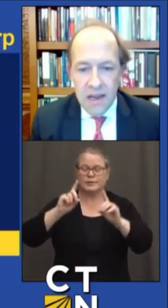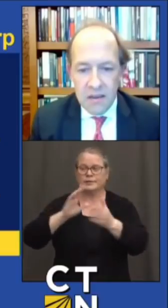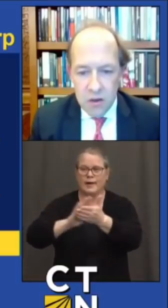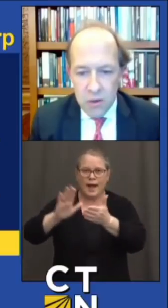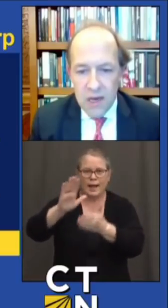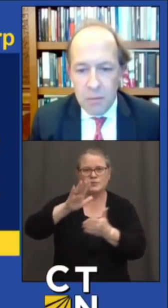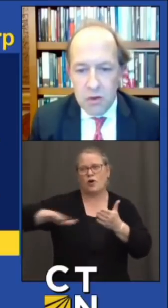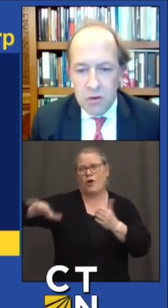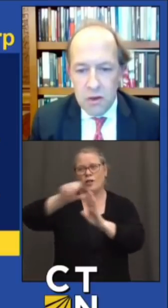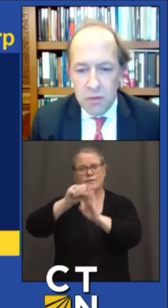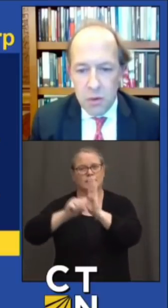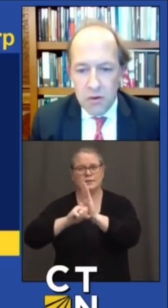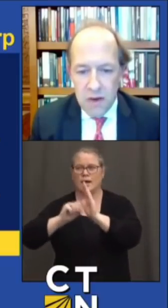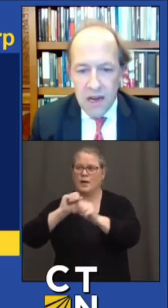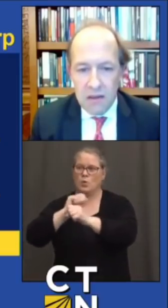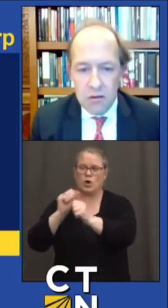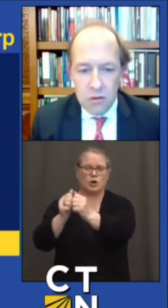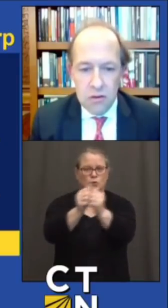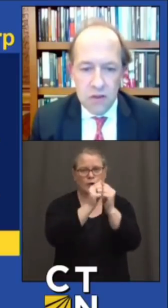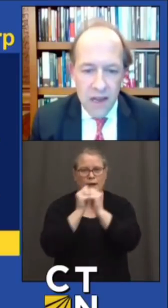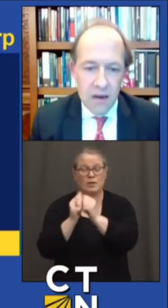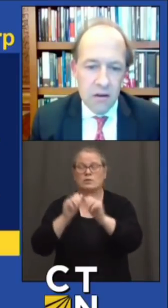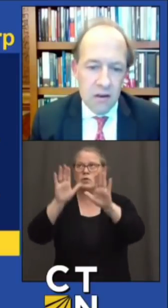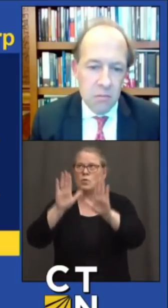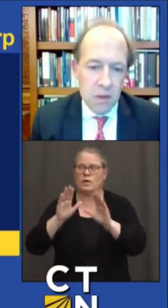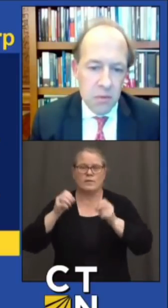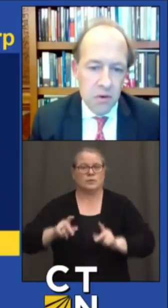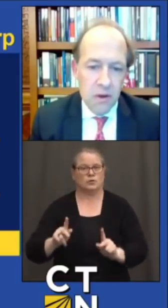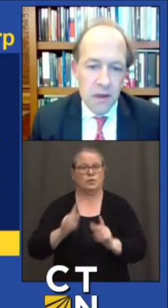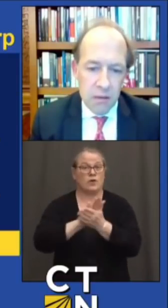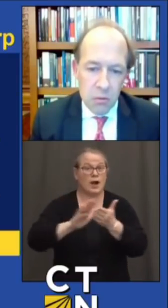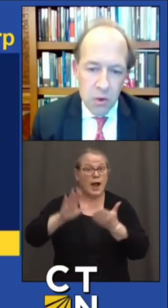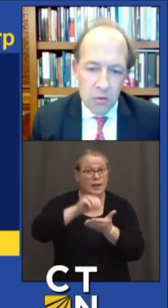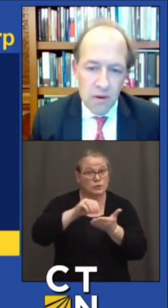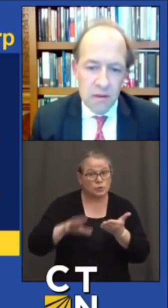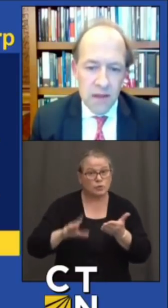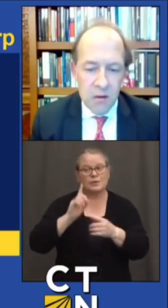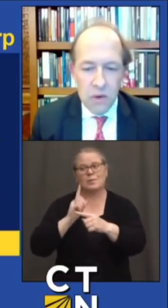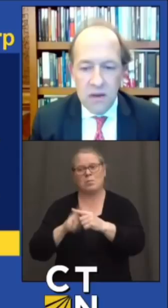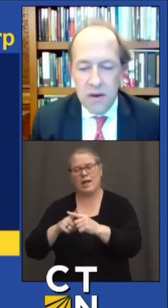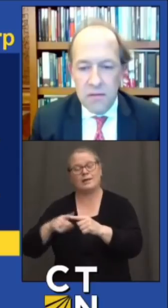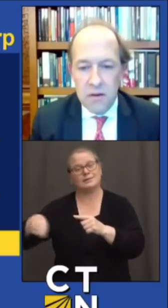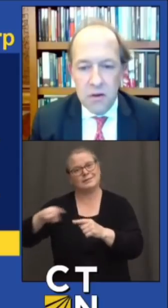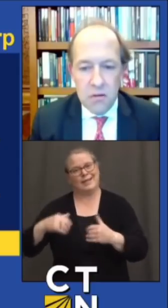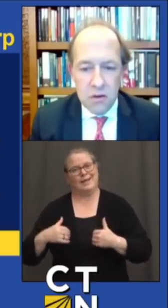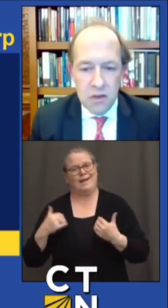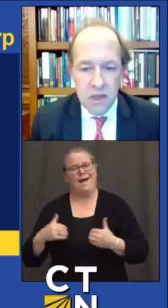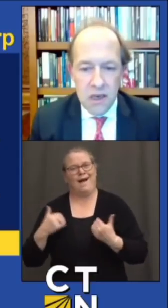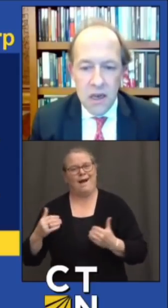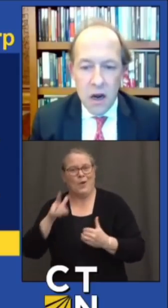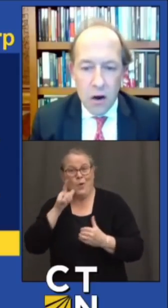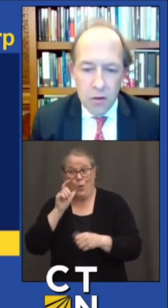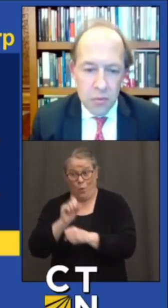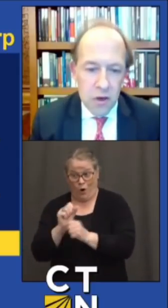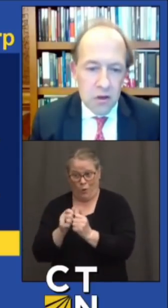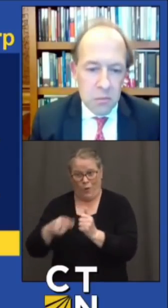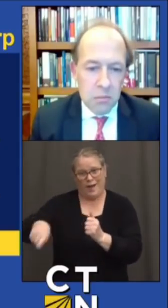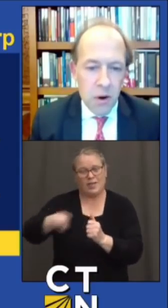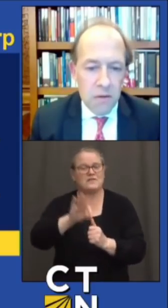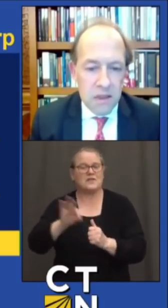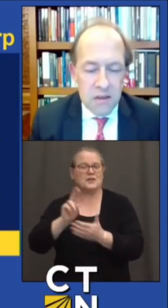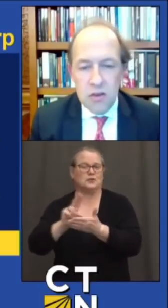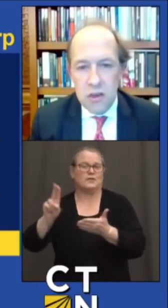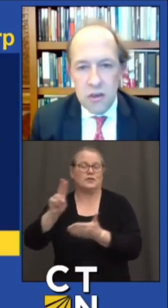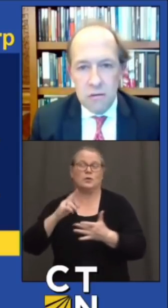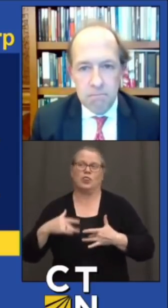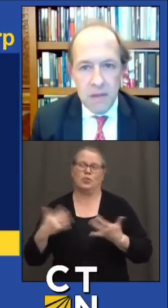and it's a great opportunity for both our college students and our young people they will work with. And we at Fairfield University are thrilled to be